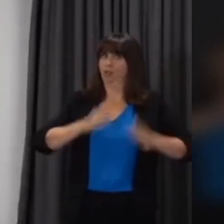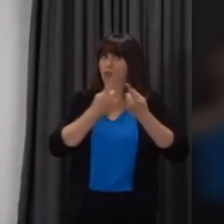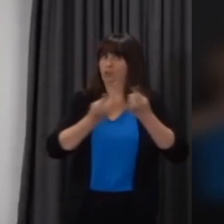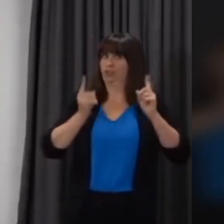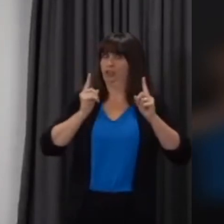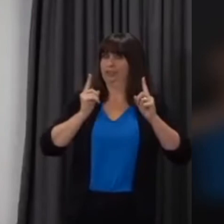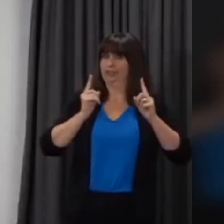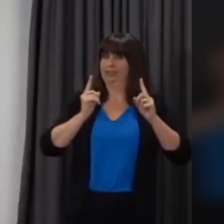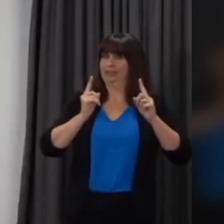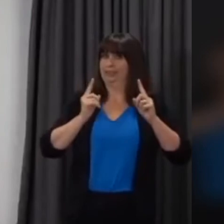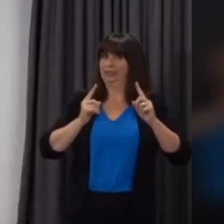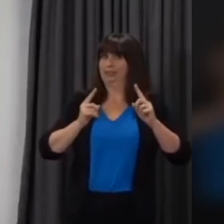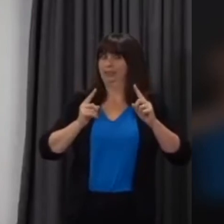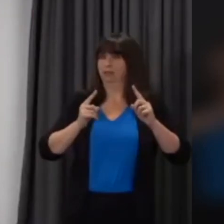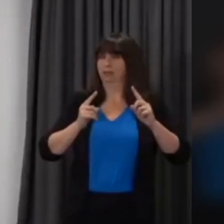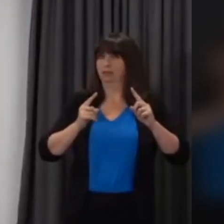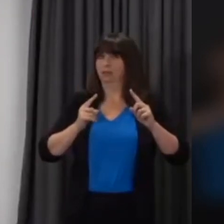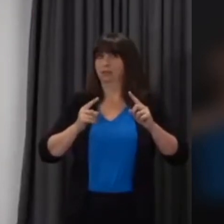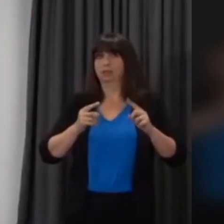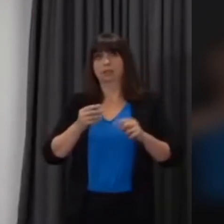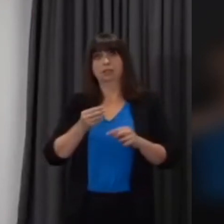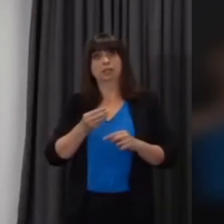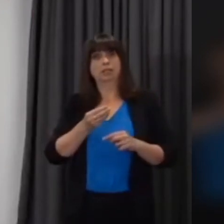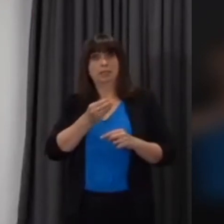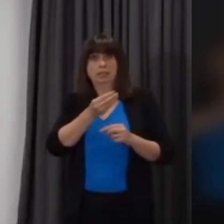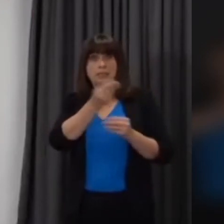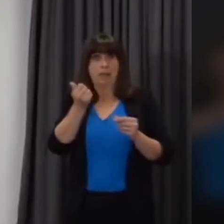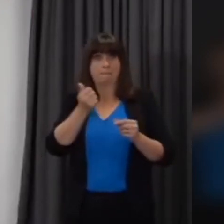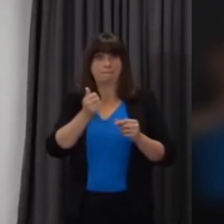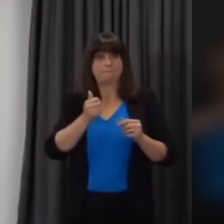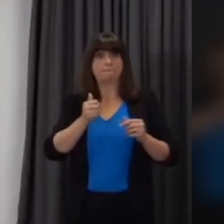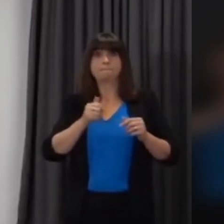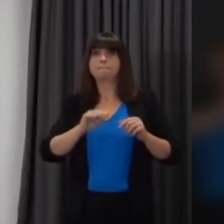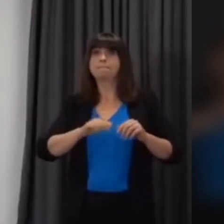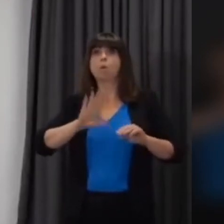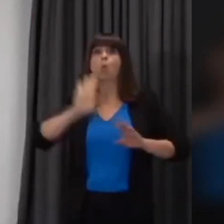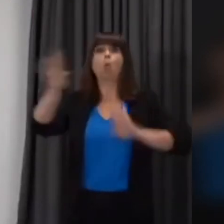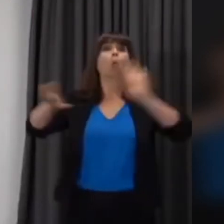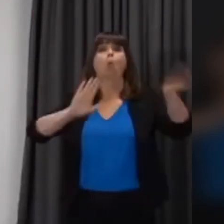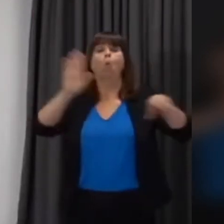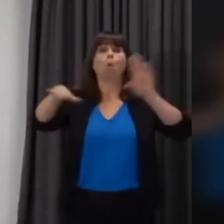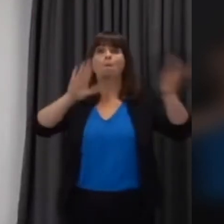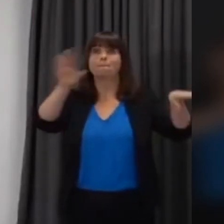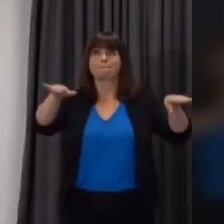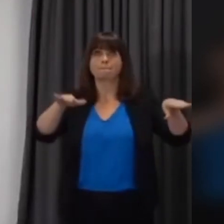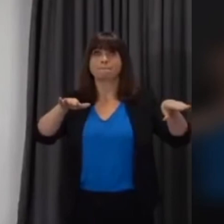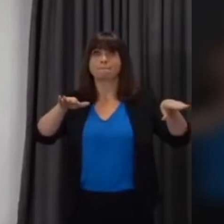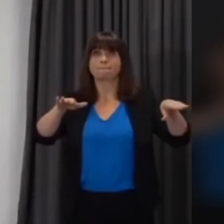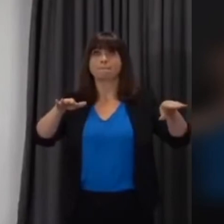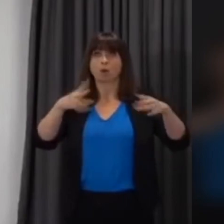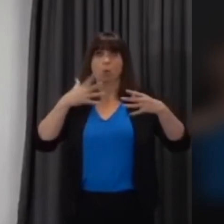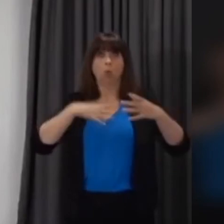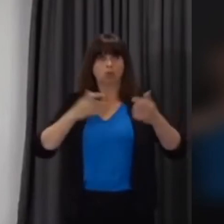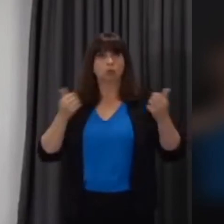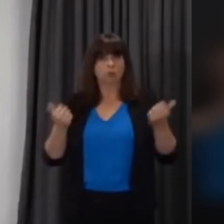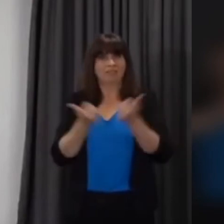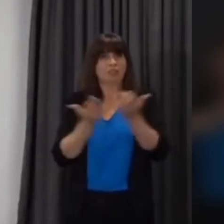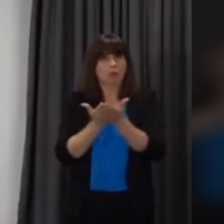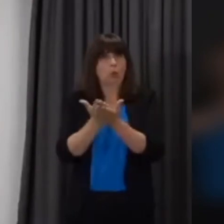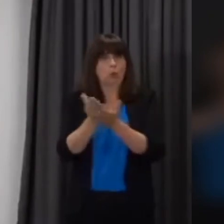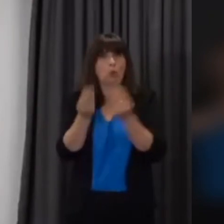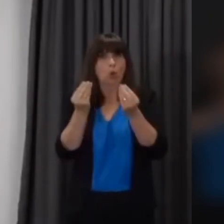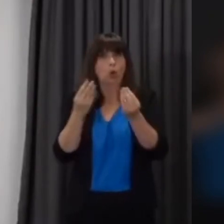to ensure that those students from overseas that have already started courses will come back to complete the issue of visas is an